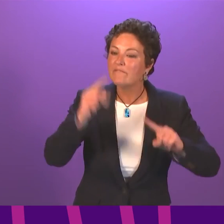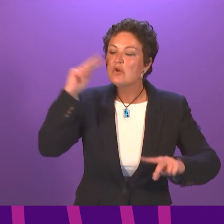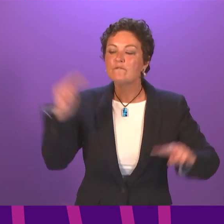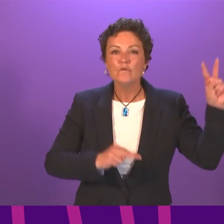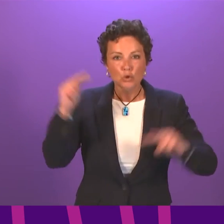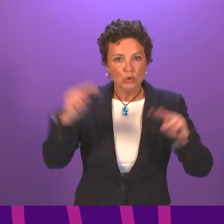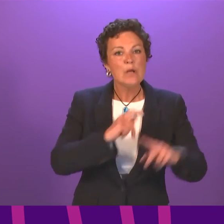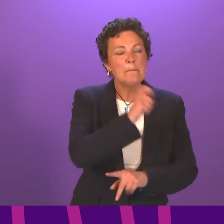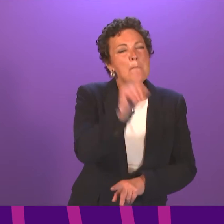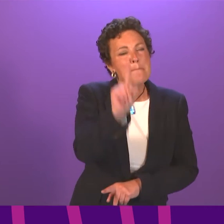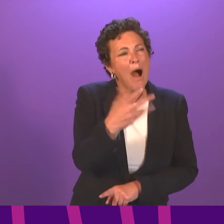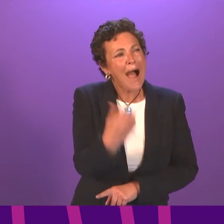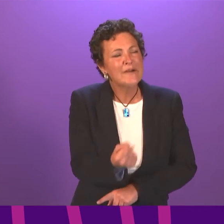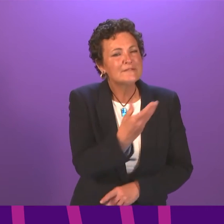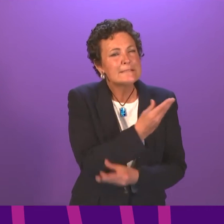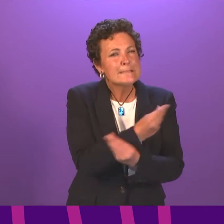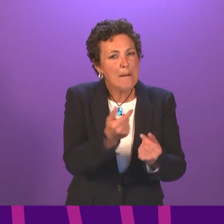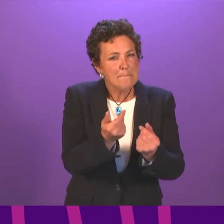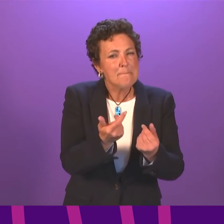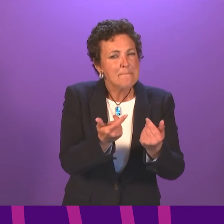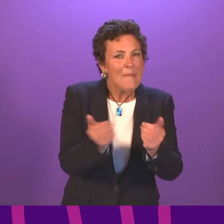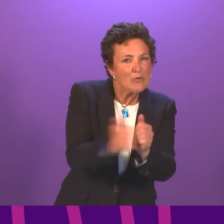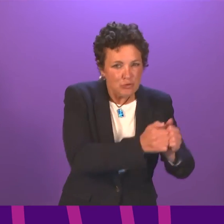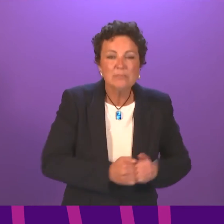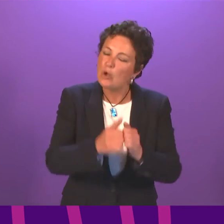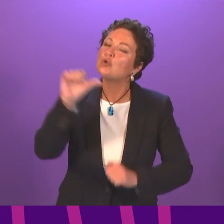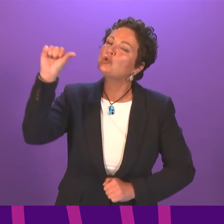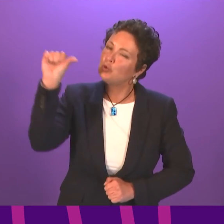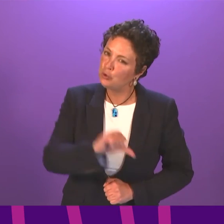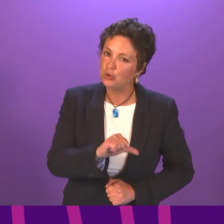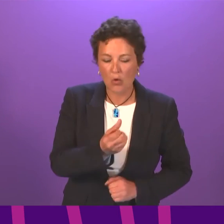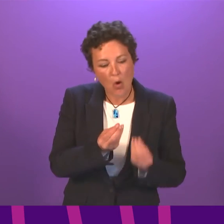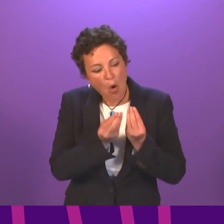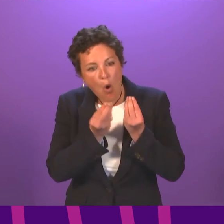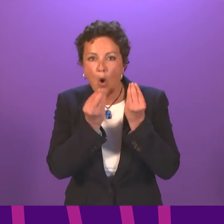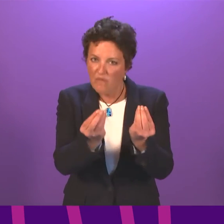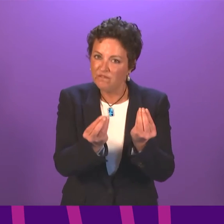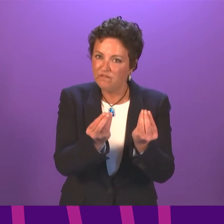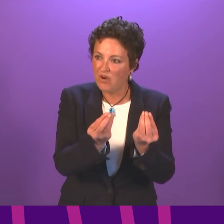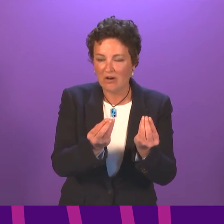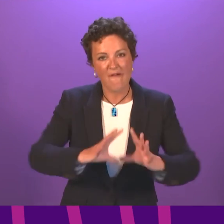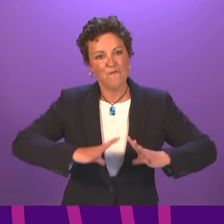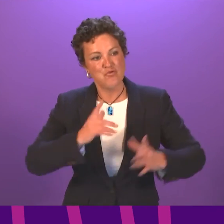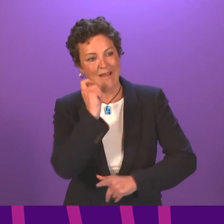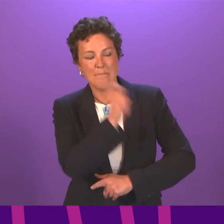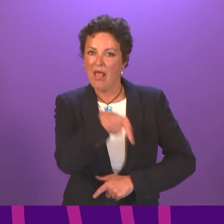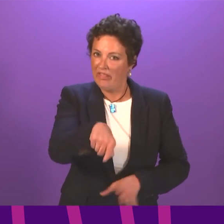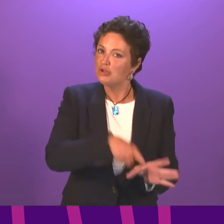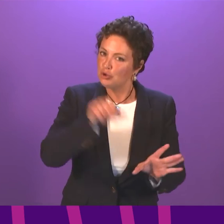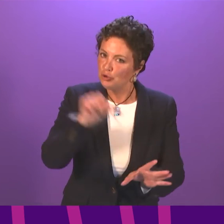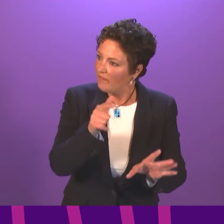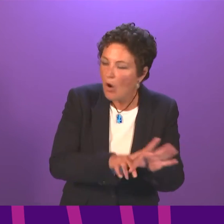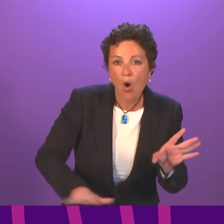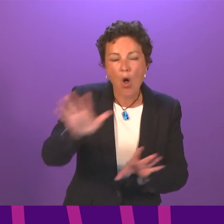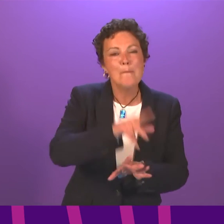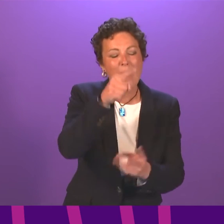I think where there is consensus is that it is right to offer a universal availability of appeals free of charge this year. But there are